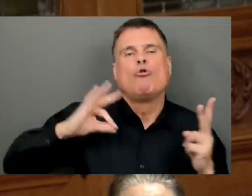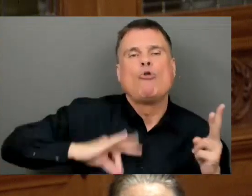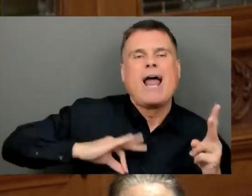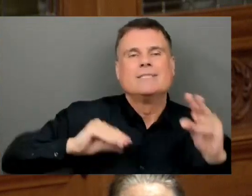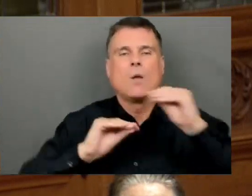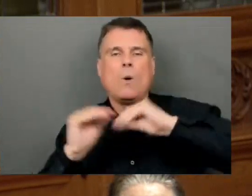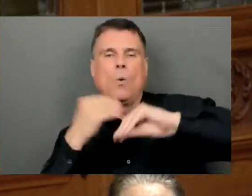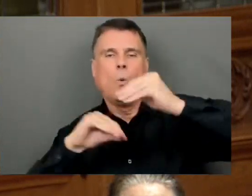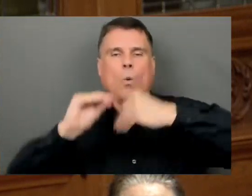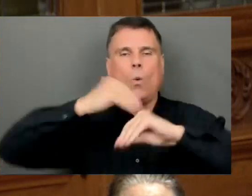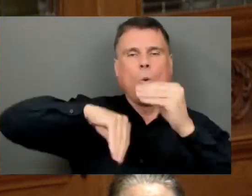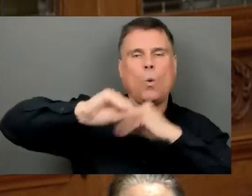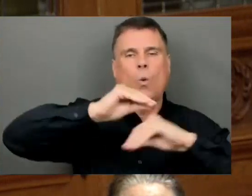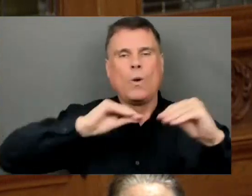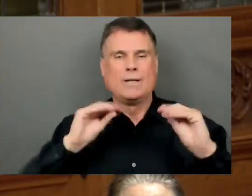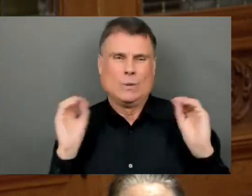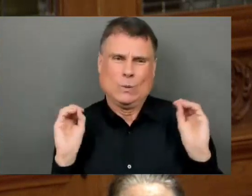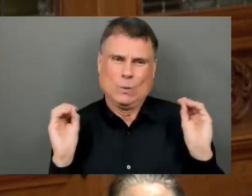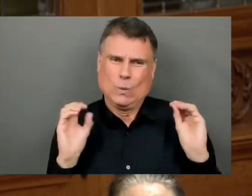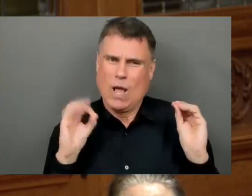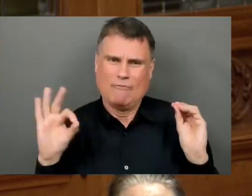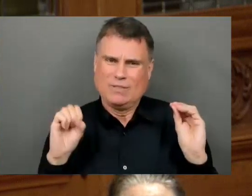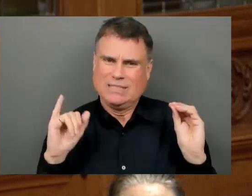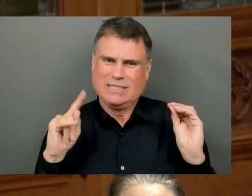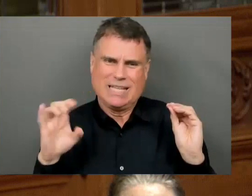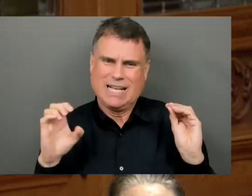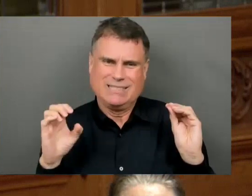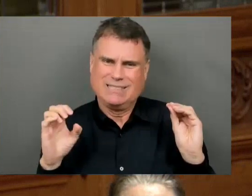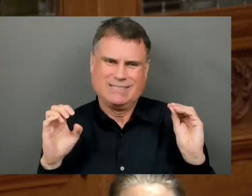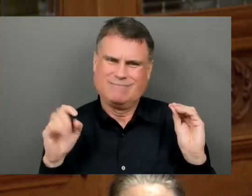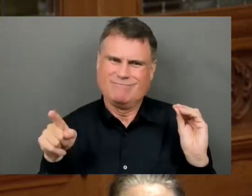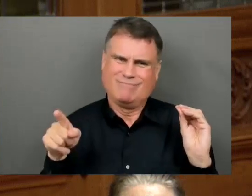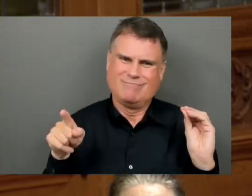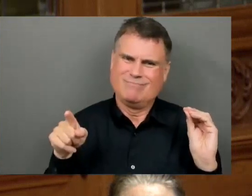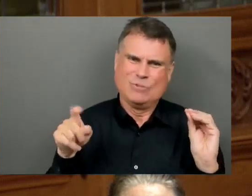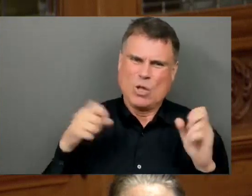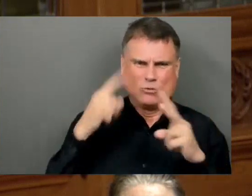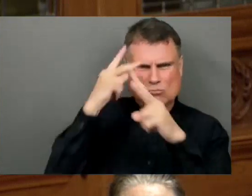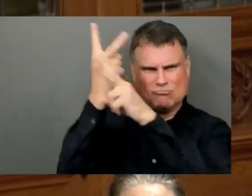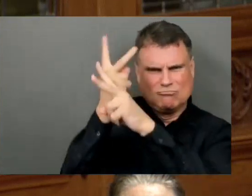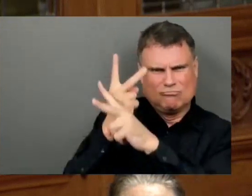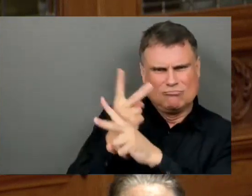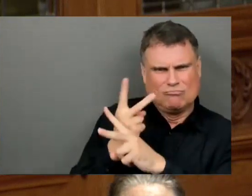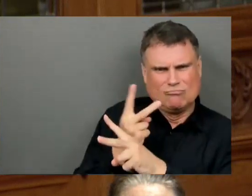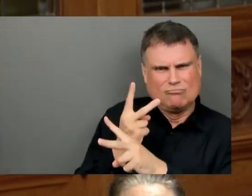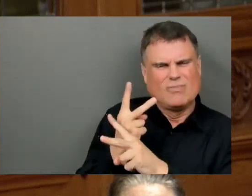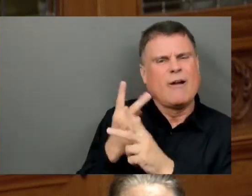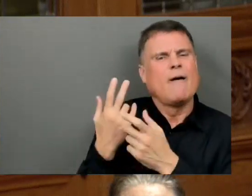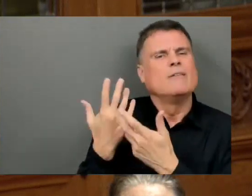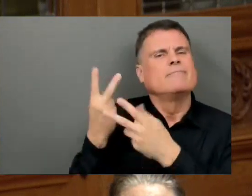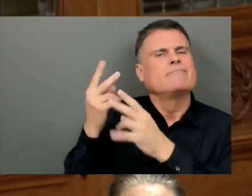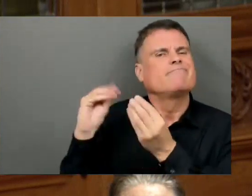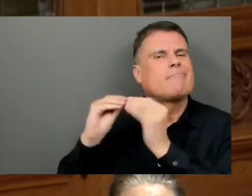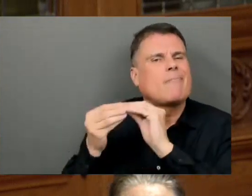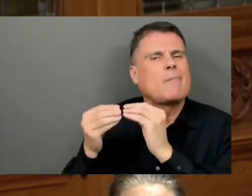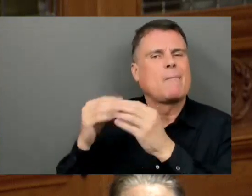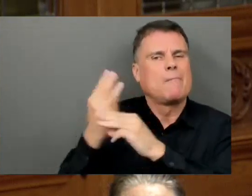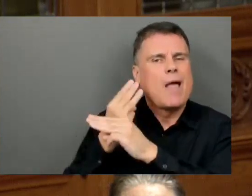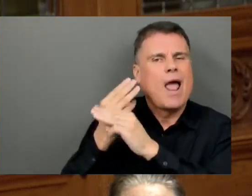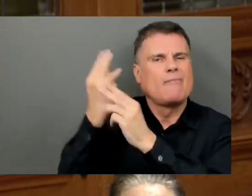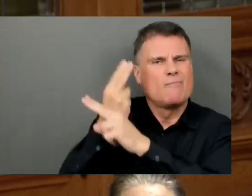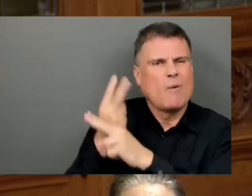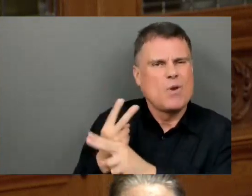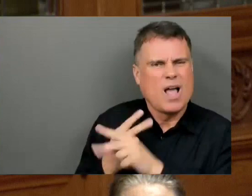emissions reductions. My question is to the Minister of Environment and Climate Change. How will this government guarantee that their carbon